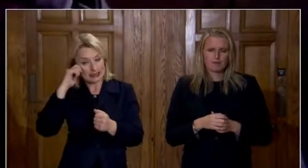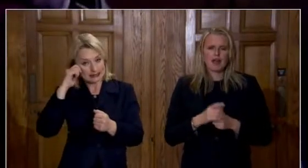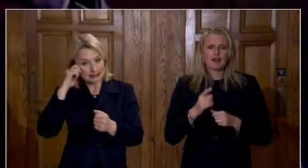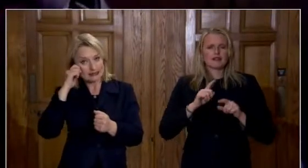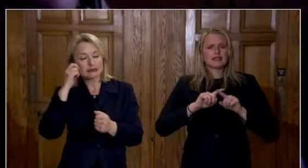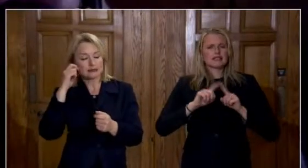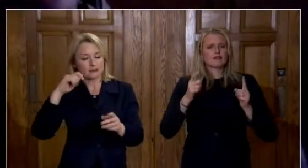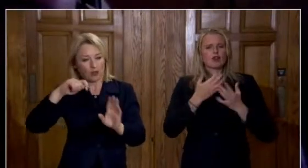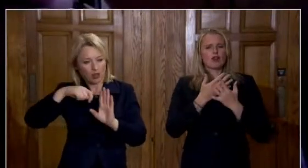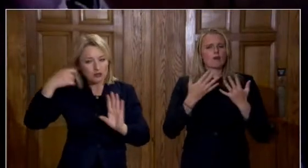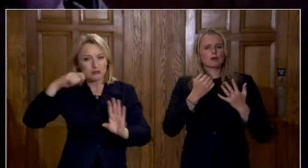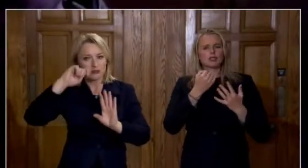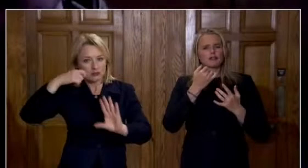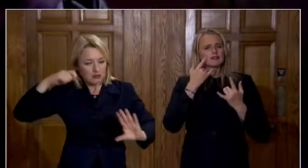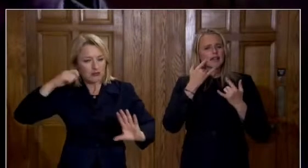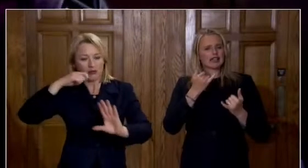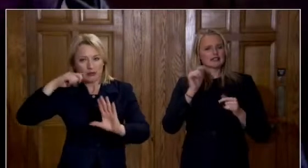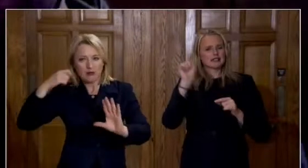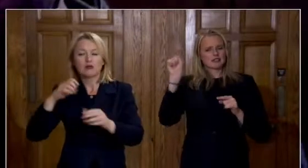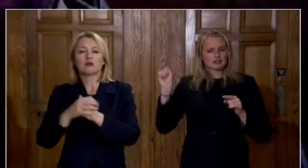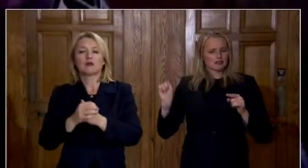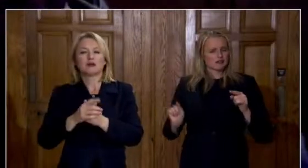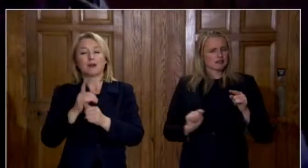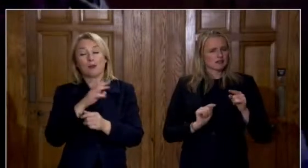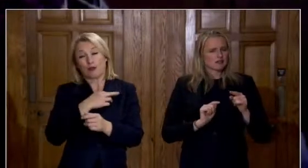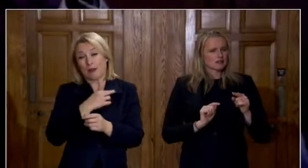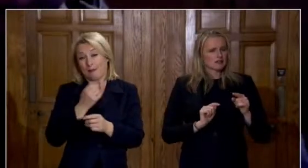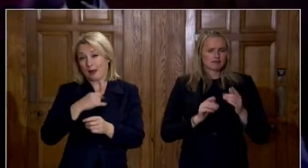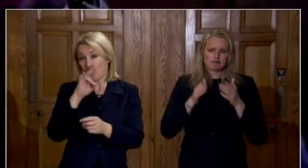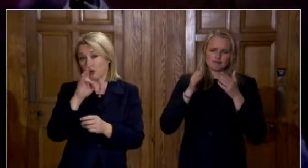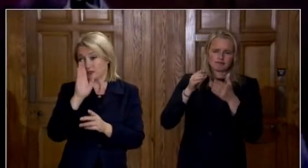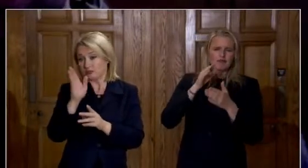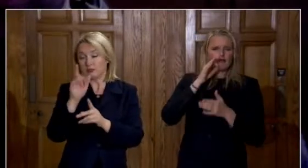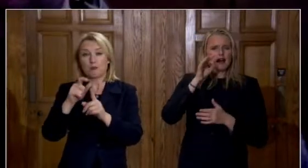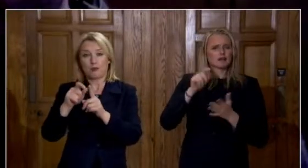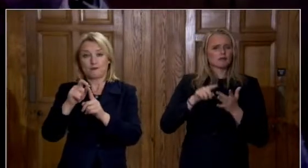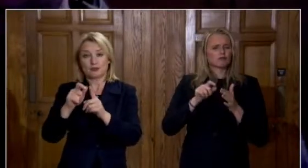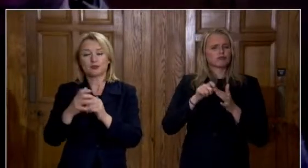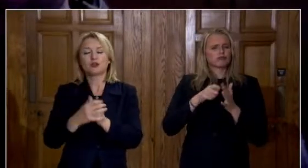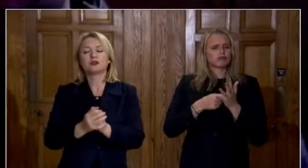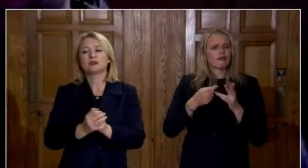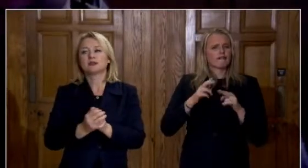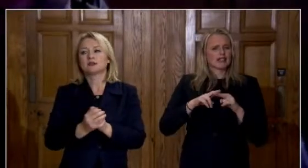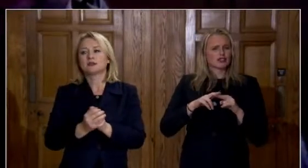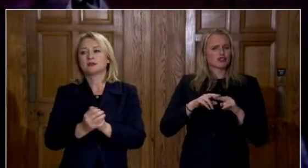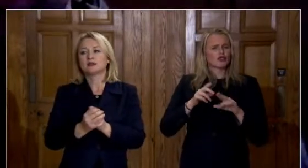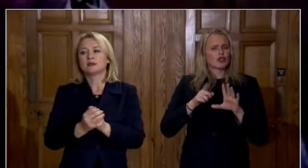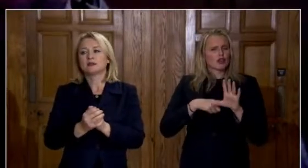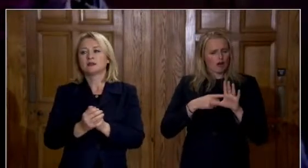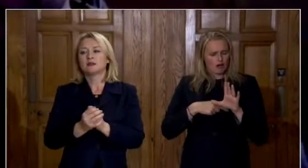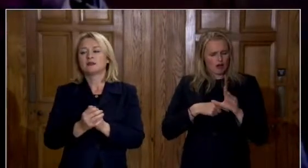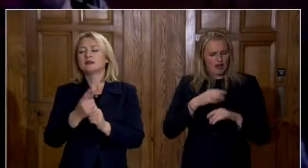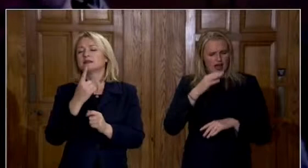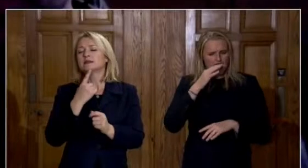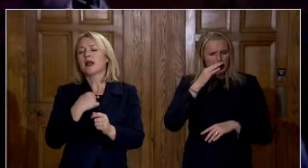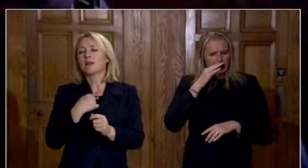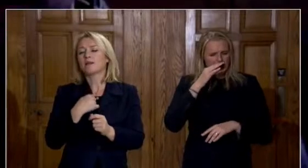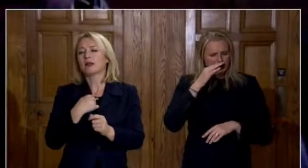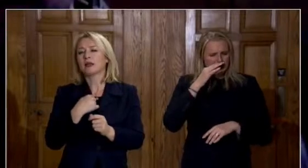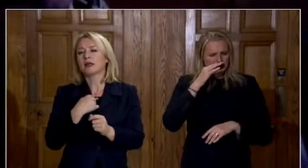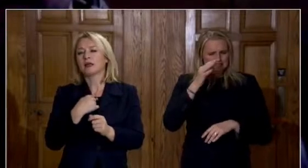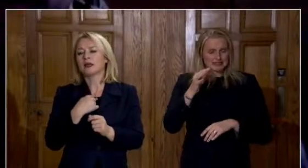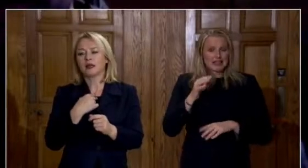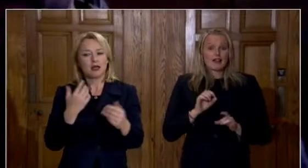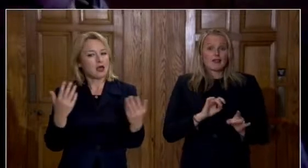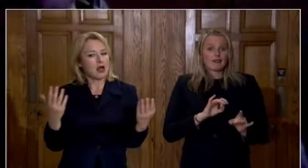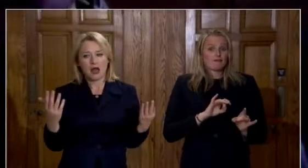um this might be a question more for professor young could you give us an idea of um how the levels of